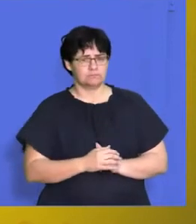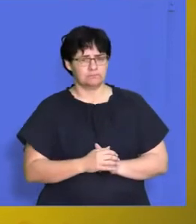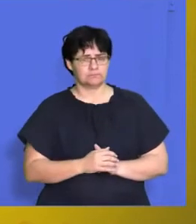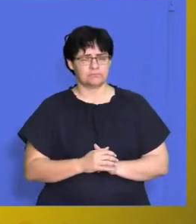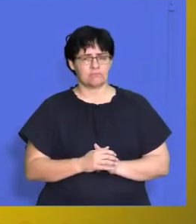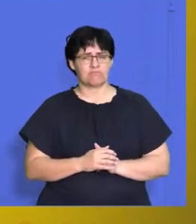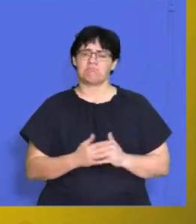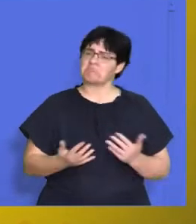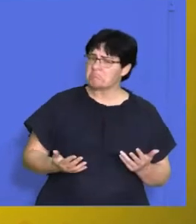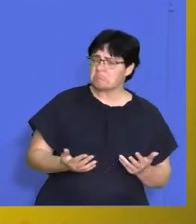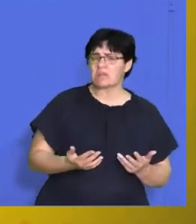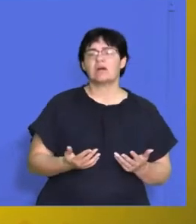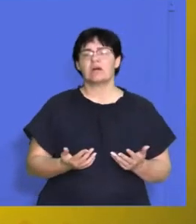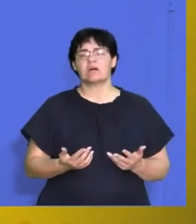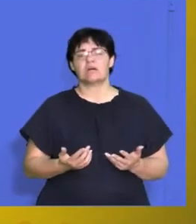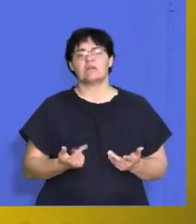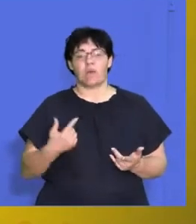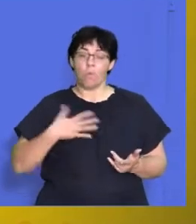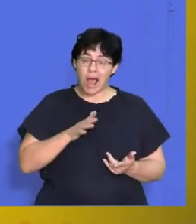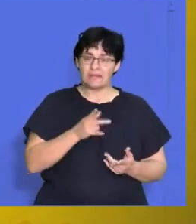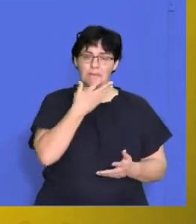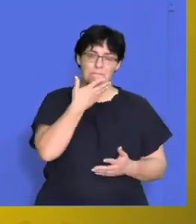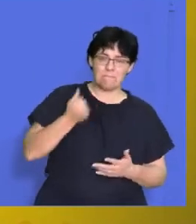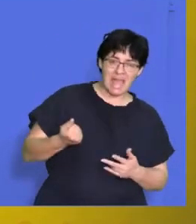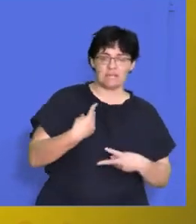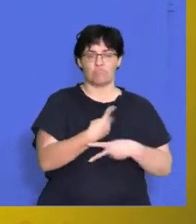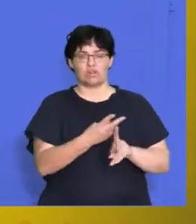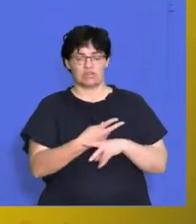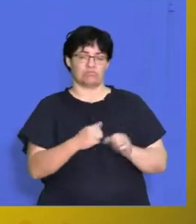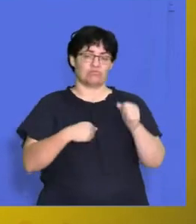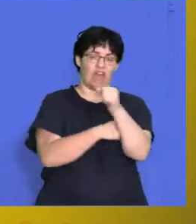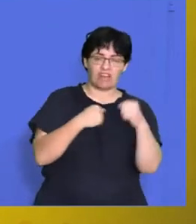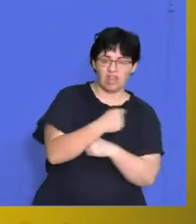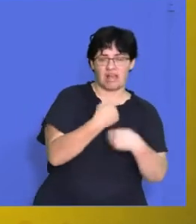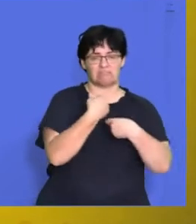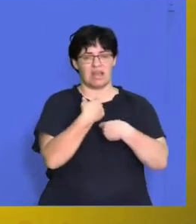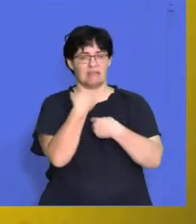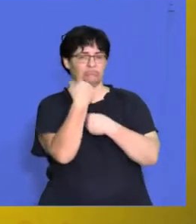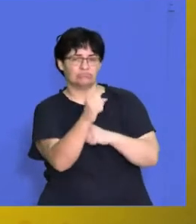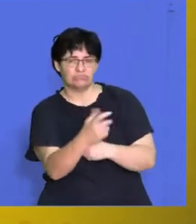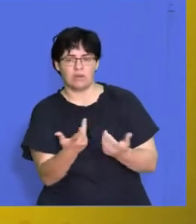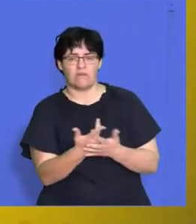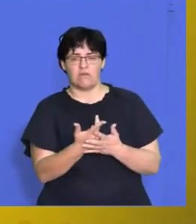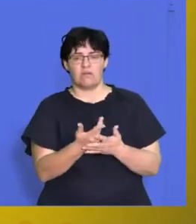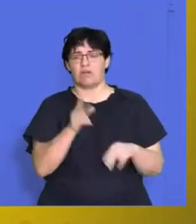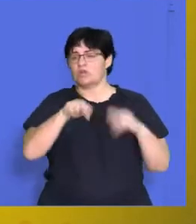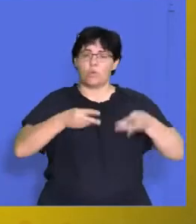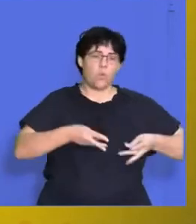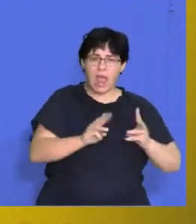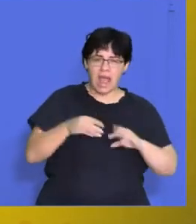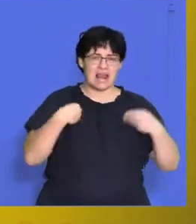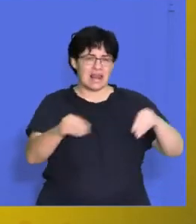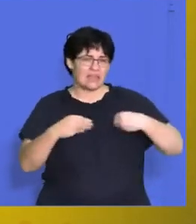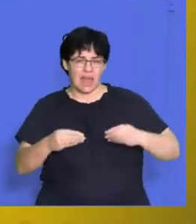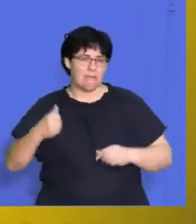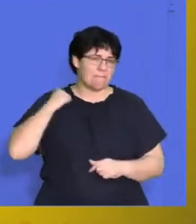they're looking to make sure that they've got the best production systems in so it might be new ways of making